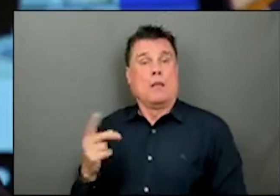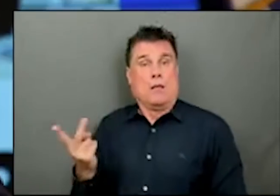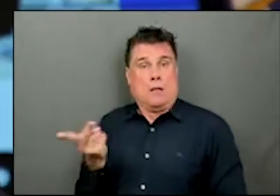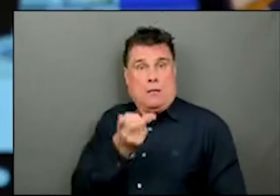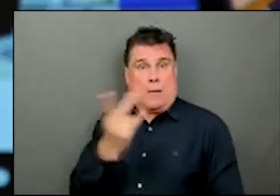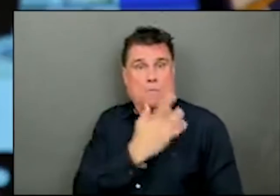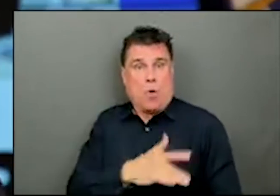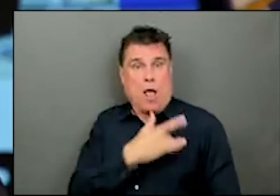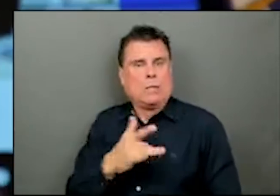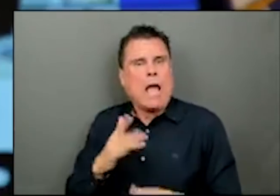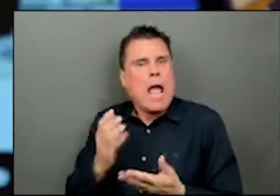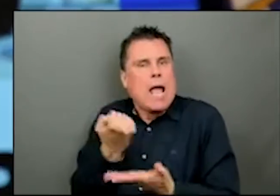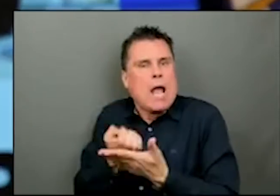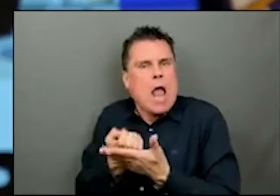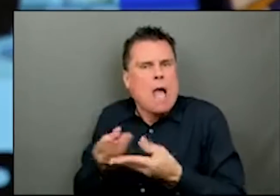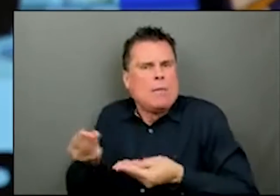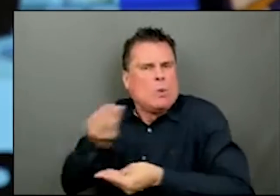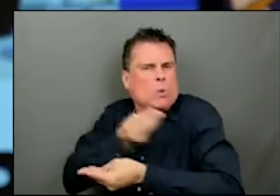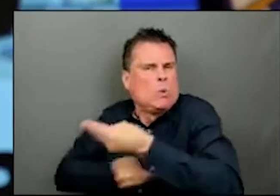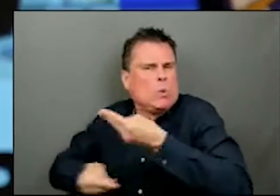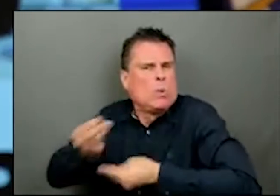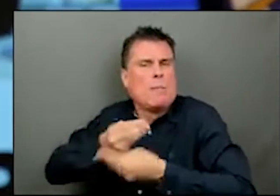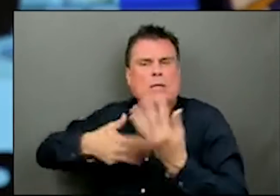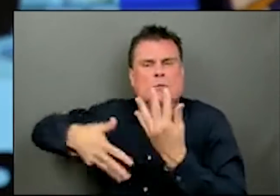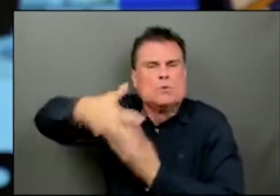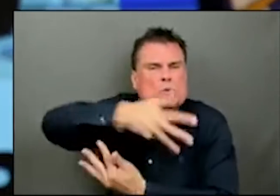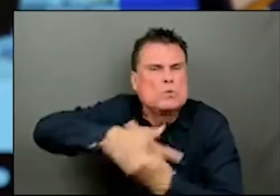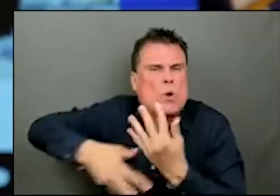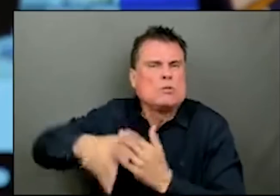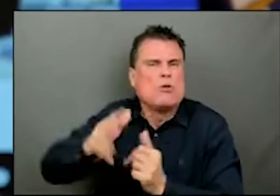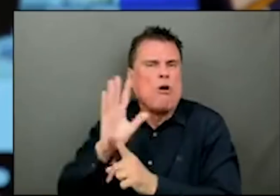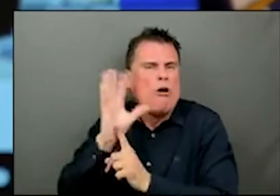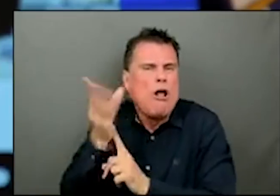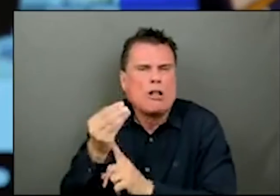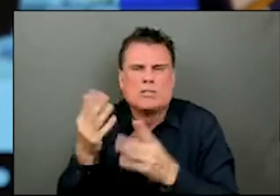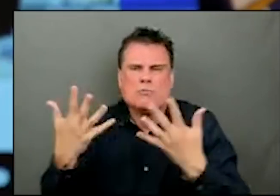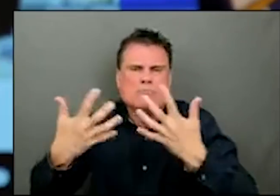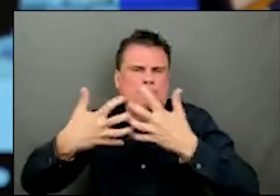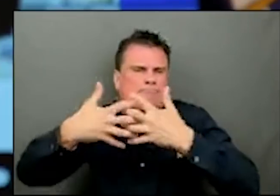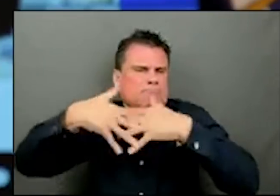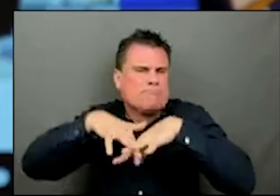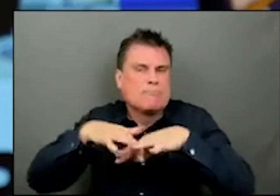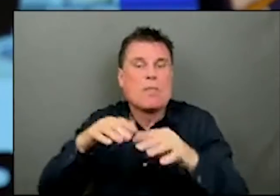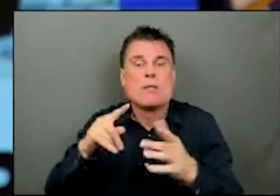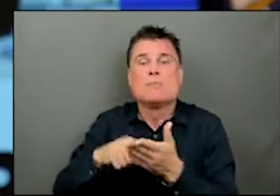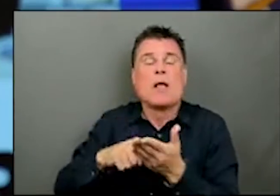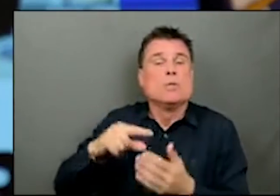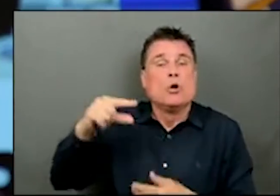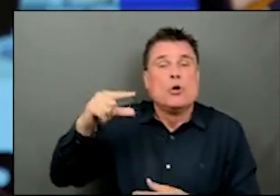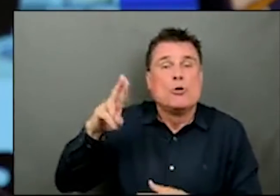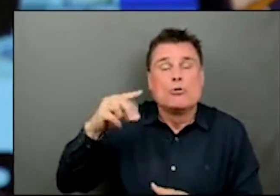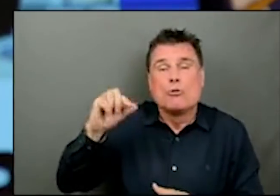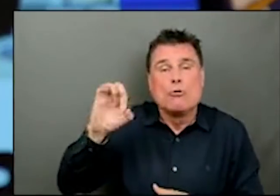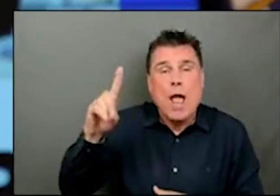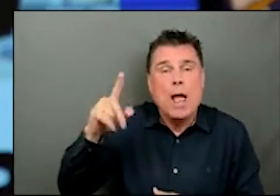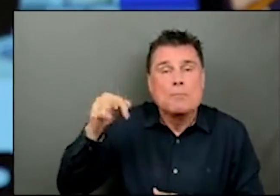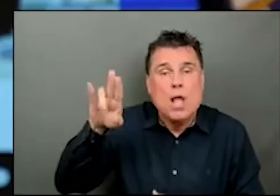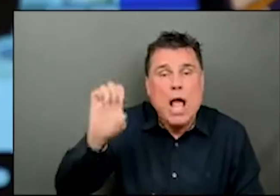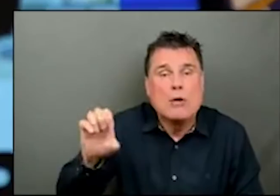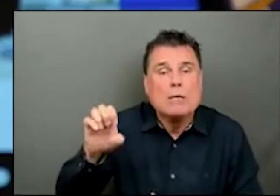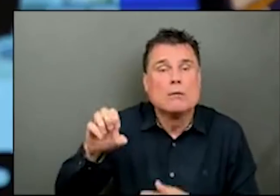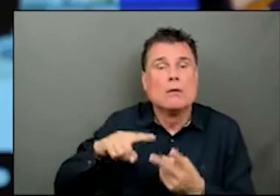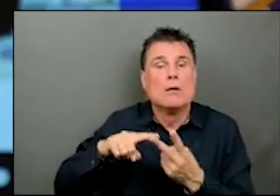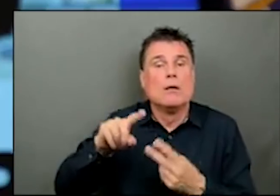Alberta. People are going back and forth in border communities like Grand Prairie and Dawson Creek and Elkford and